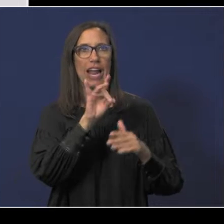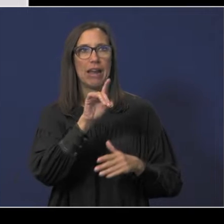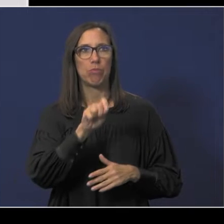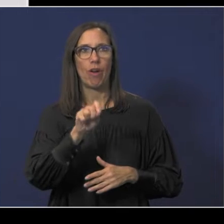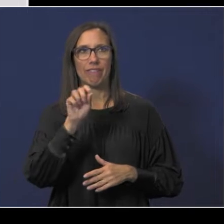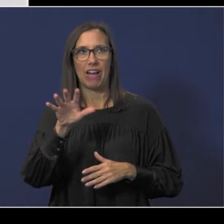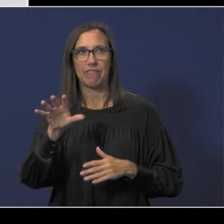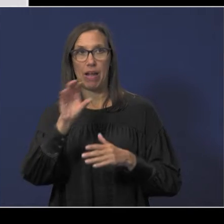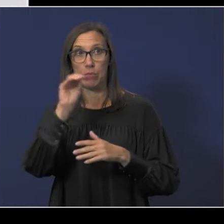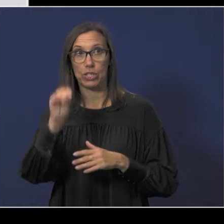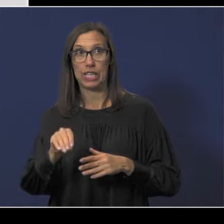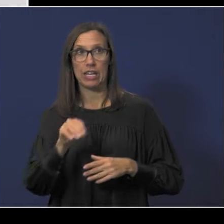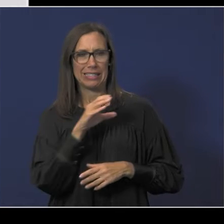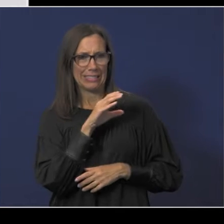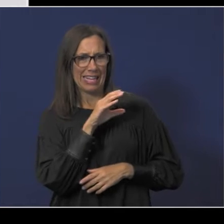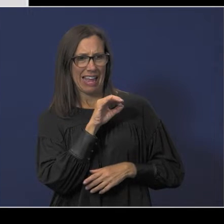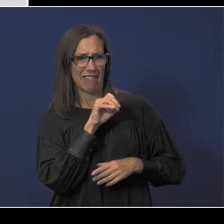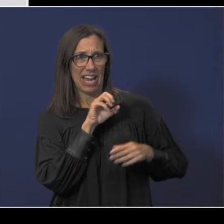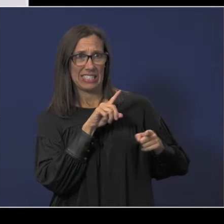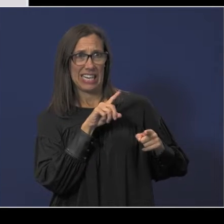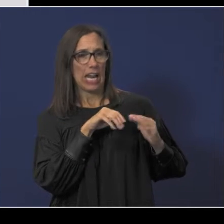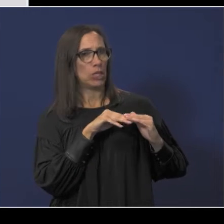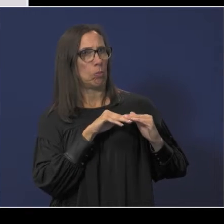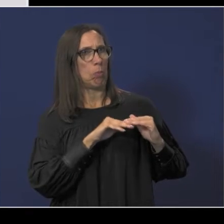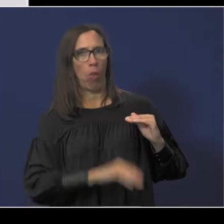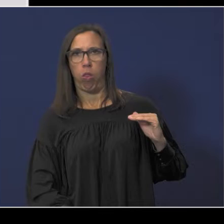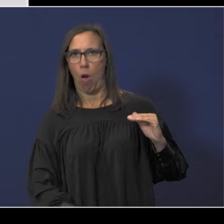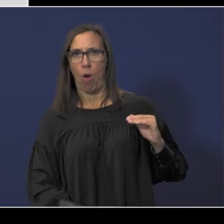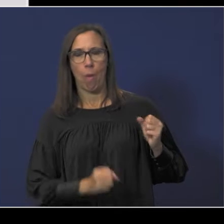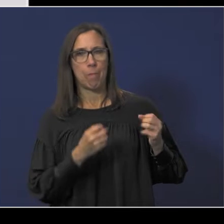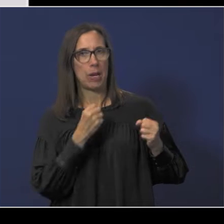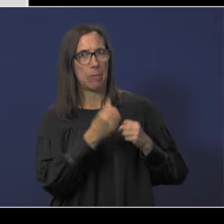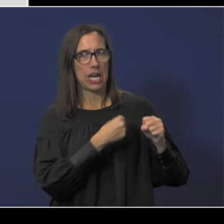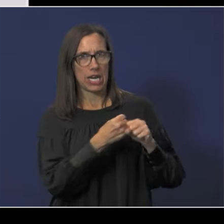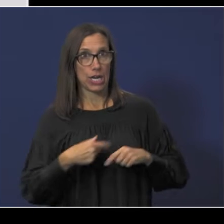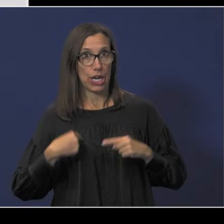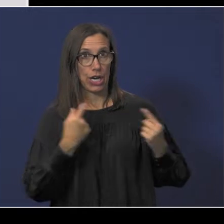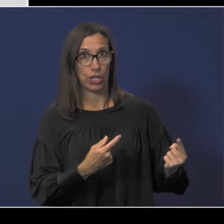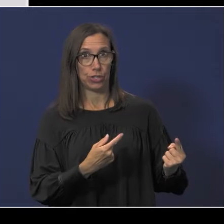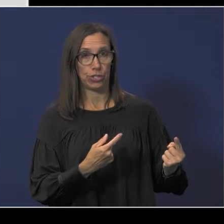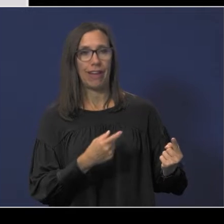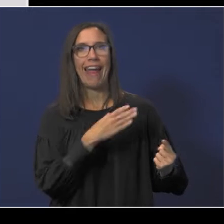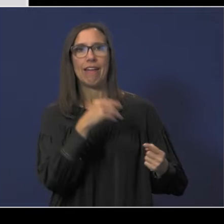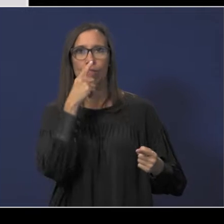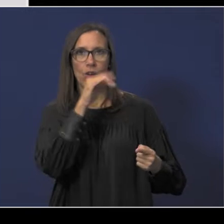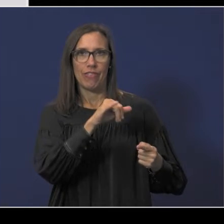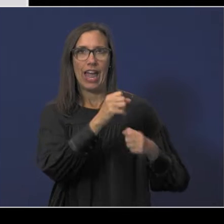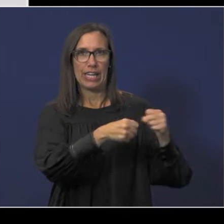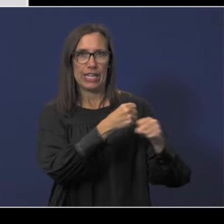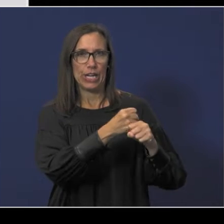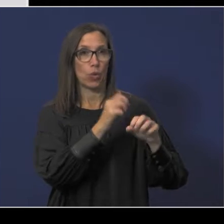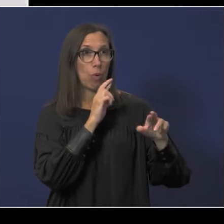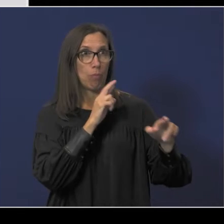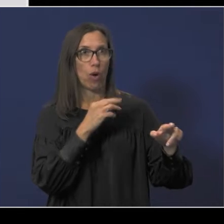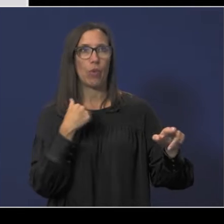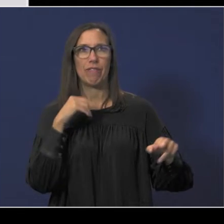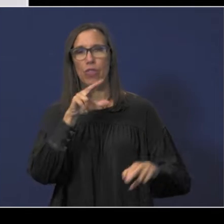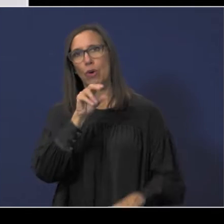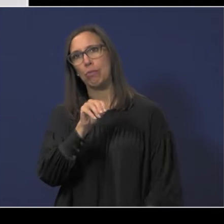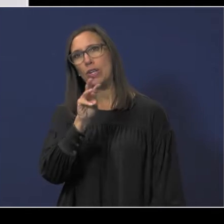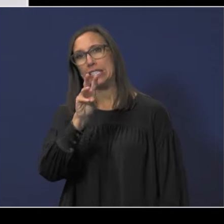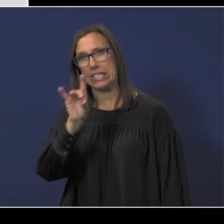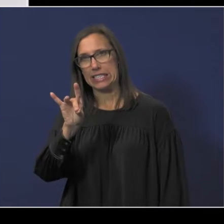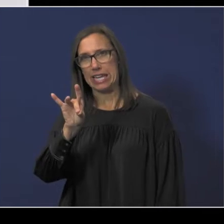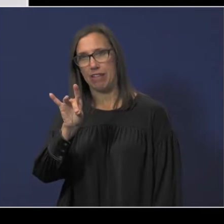as you can see here, CFISD has been well below this threshold for many years, and for the year that is being reported, the district had a 3.67